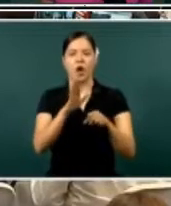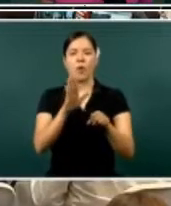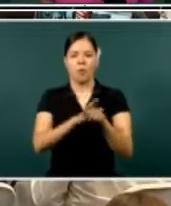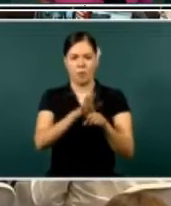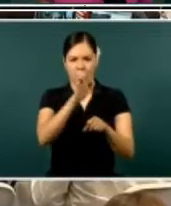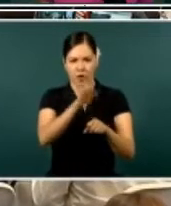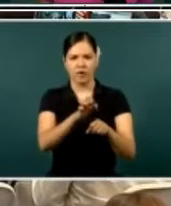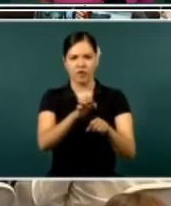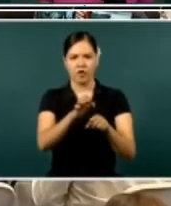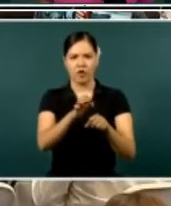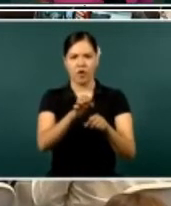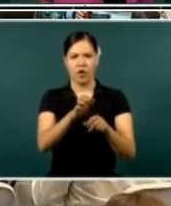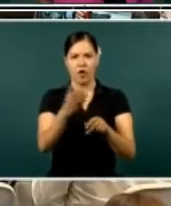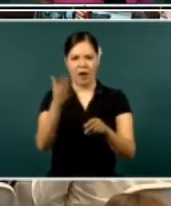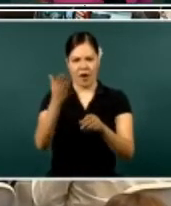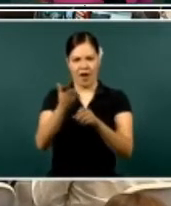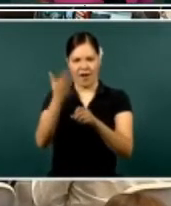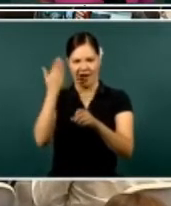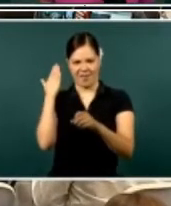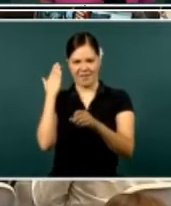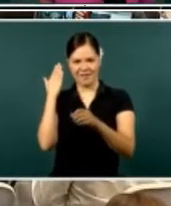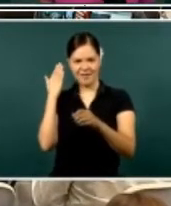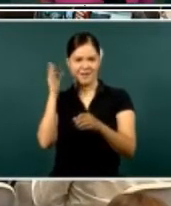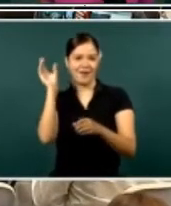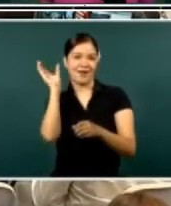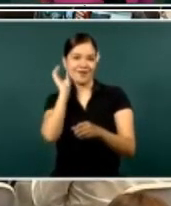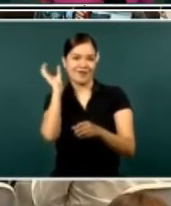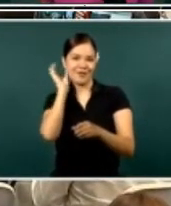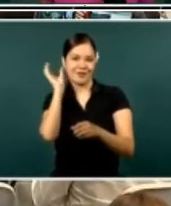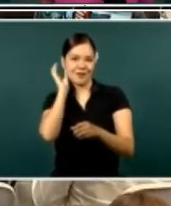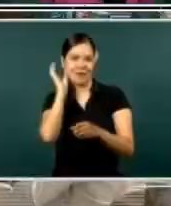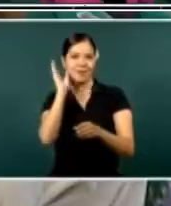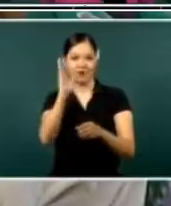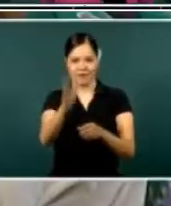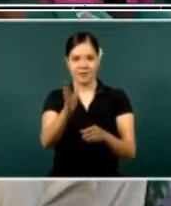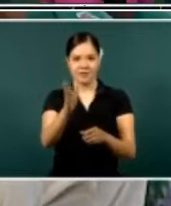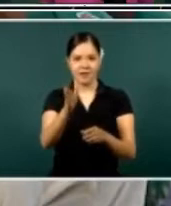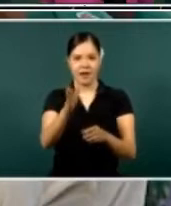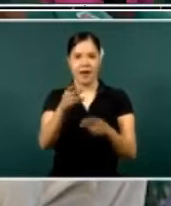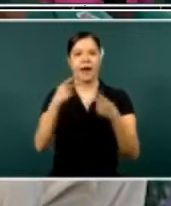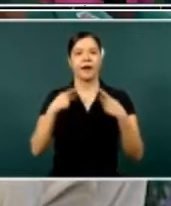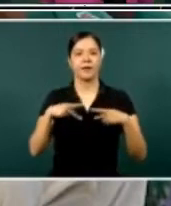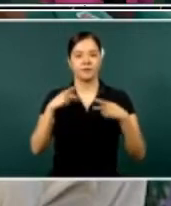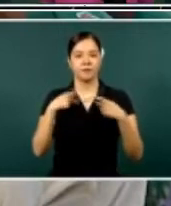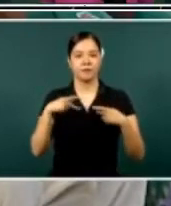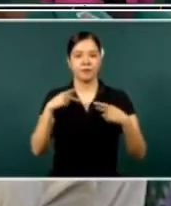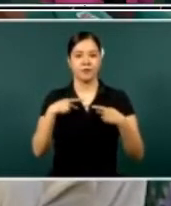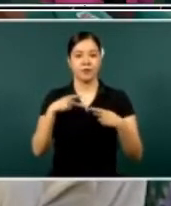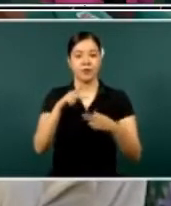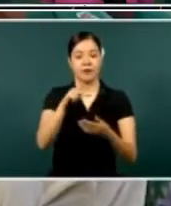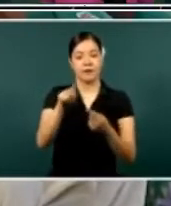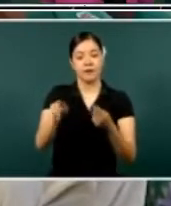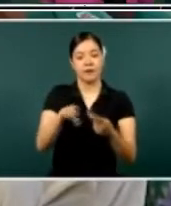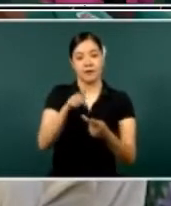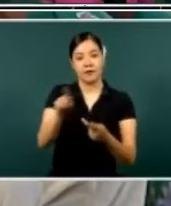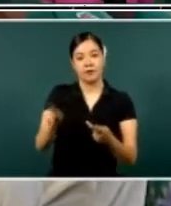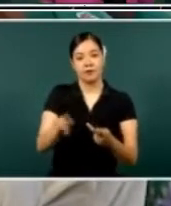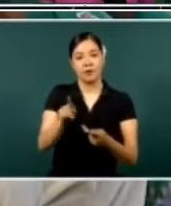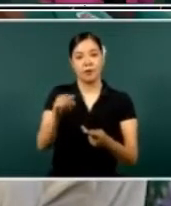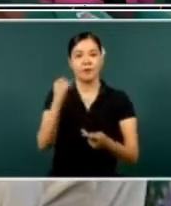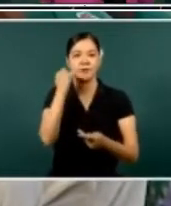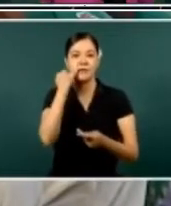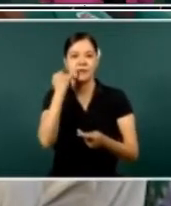this process of dialogue and consulting, we have listened to the people of our communities and our people.